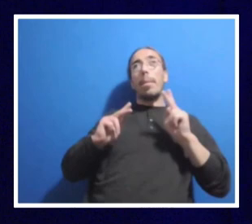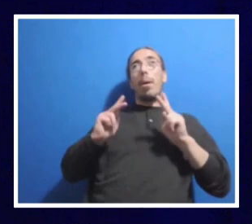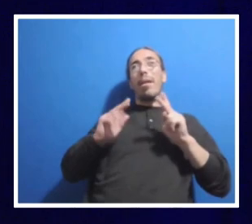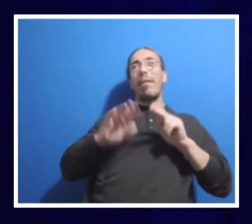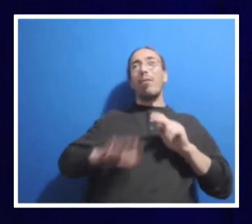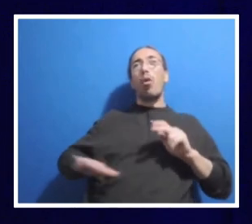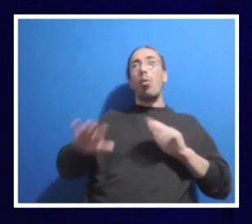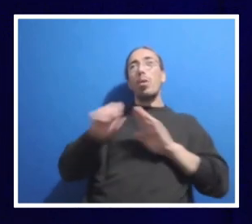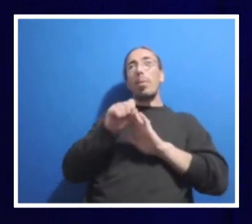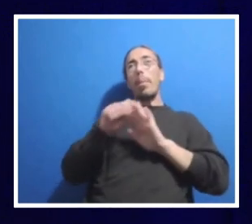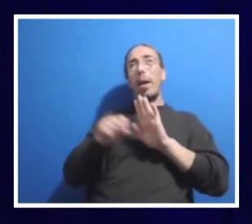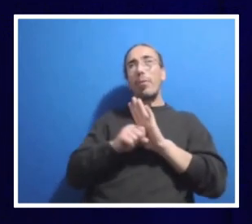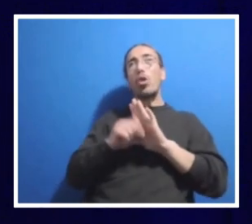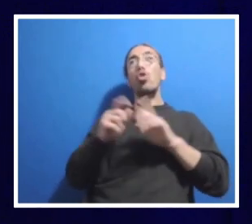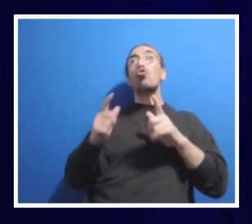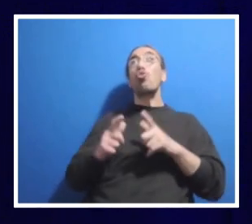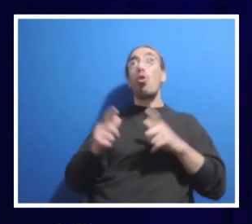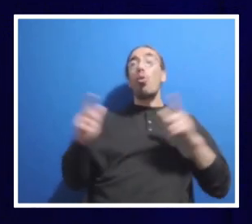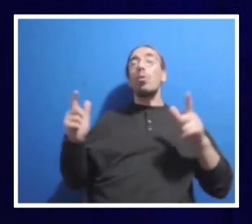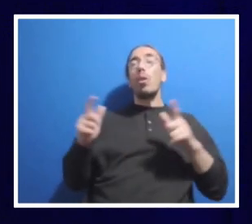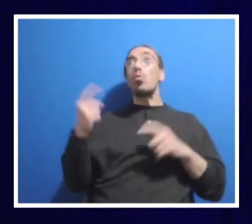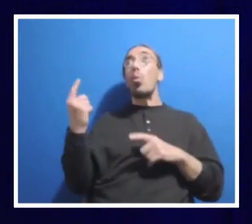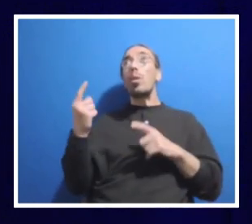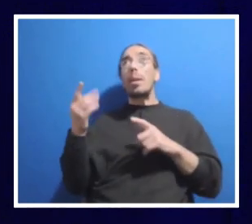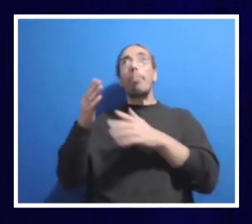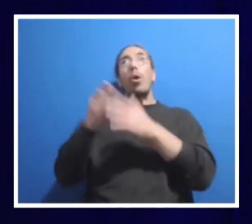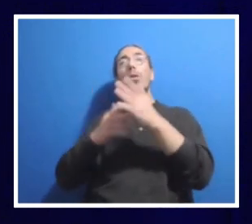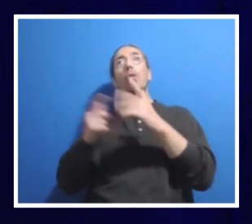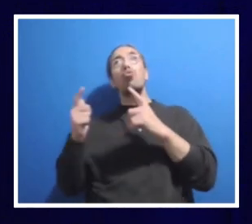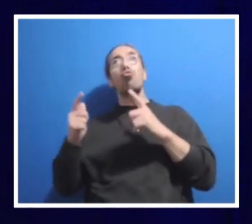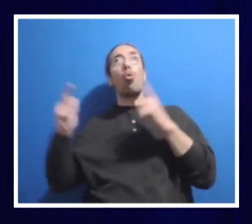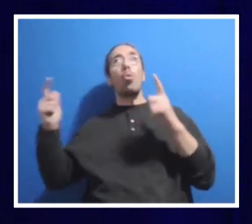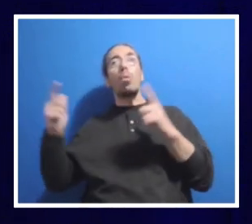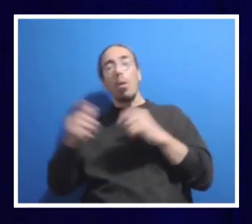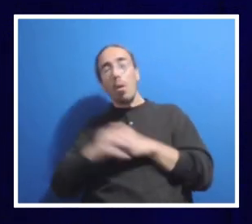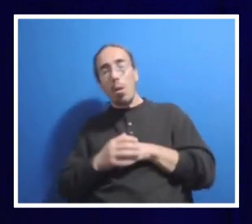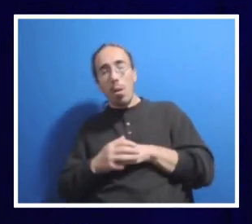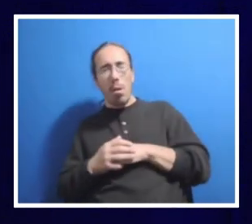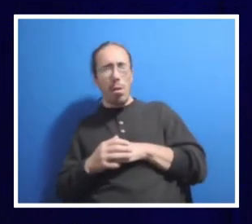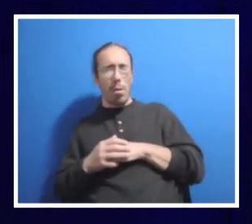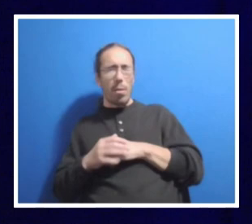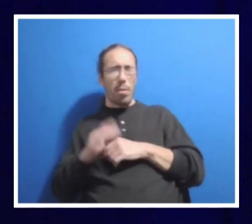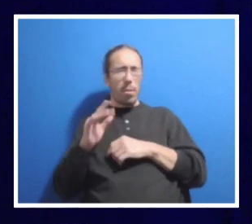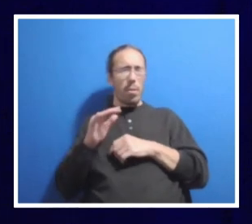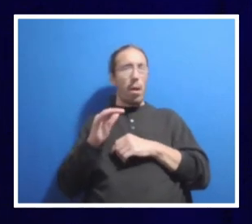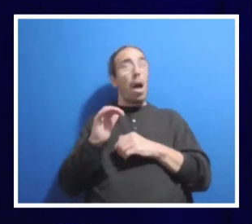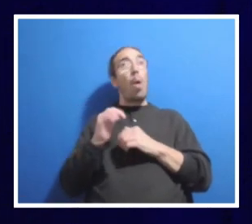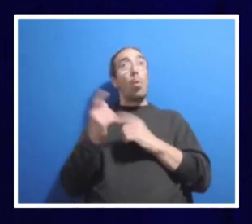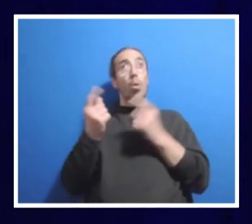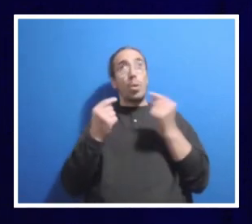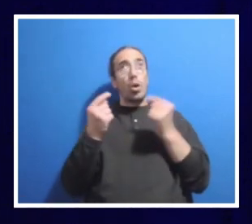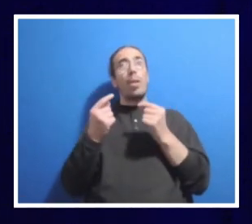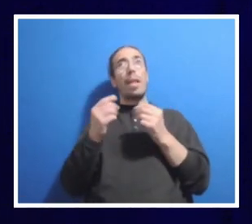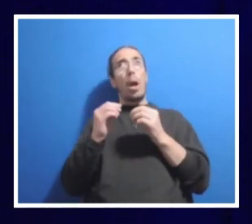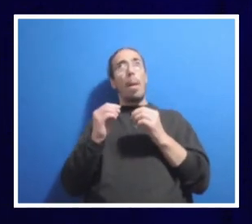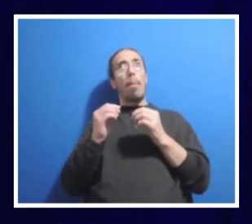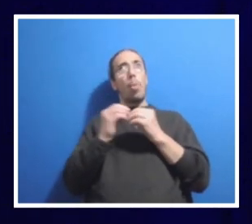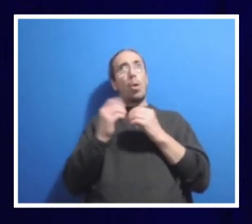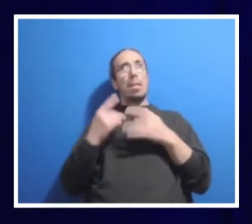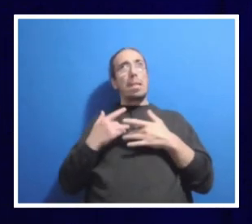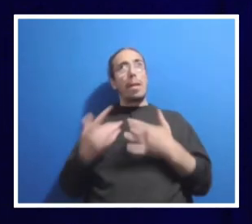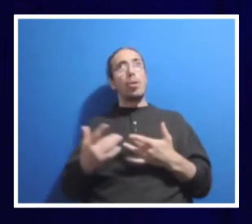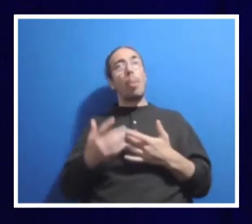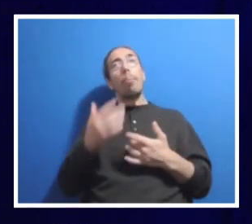growing, probably the only sector that's growing. What are we doing? Are we being sensitive? And there are best practices in some campuses.